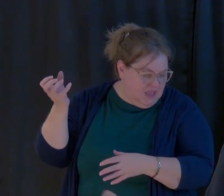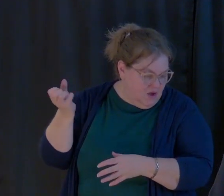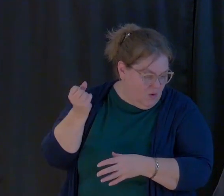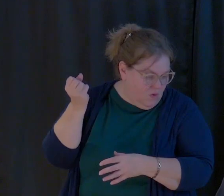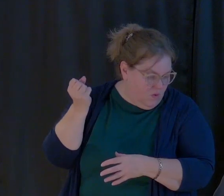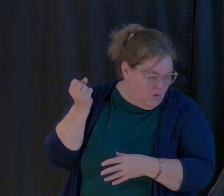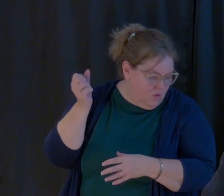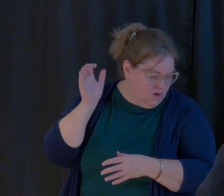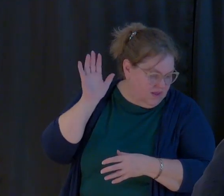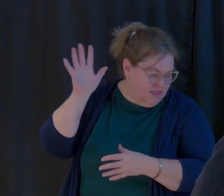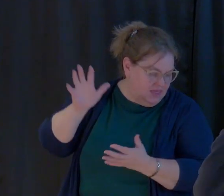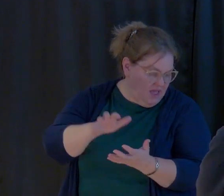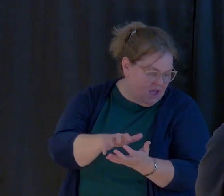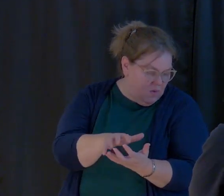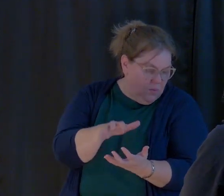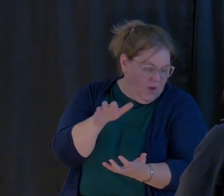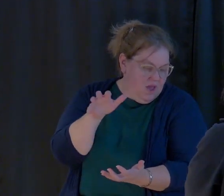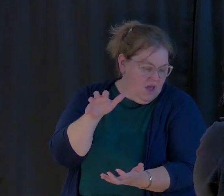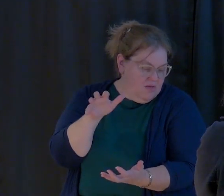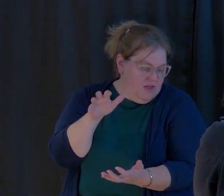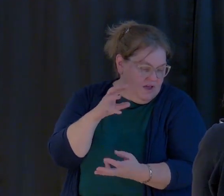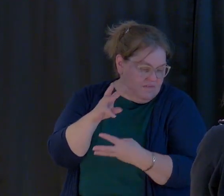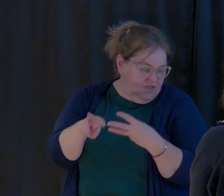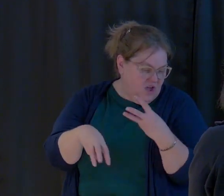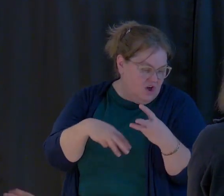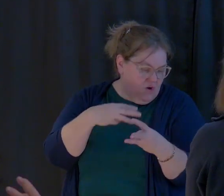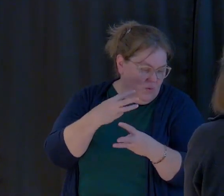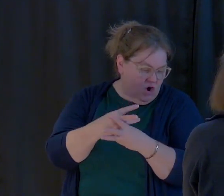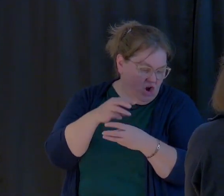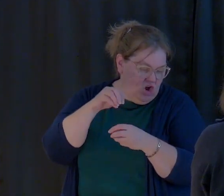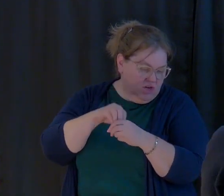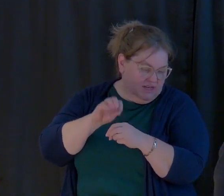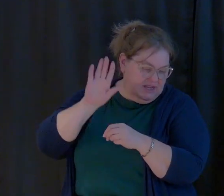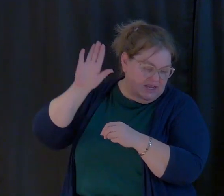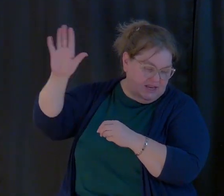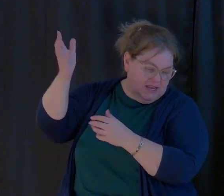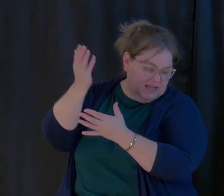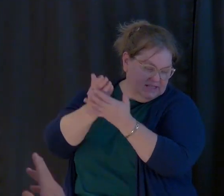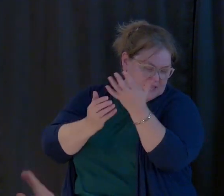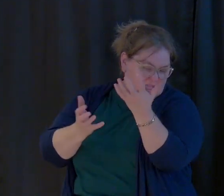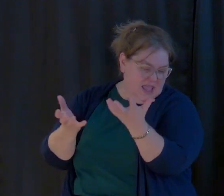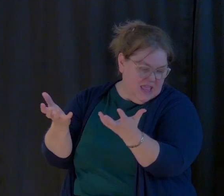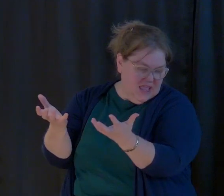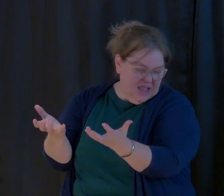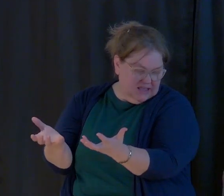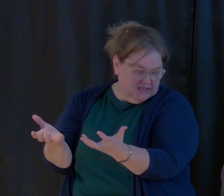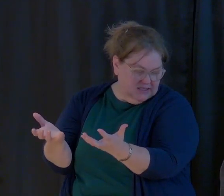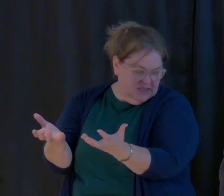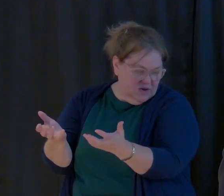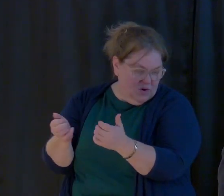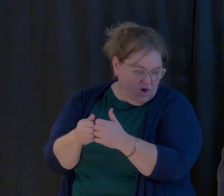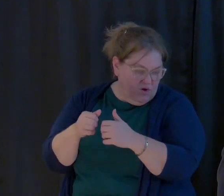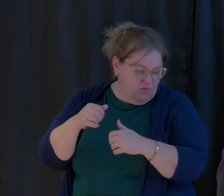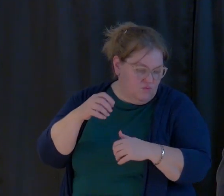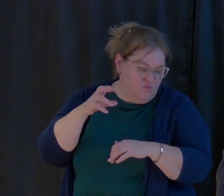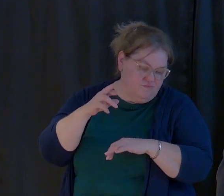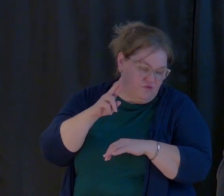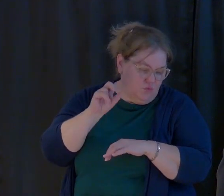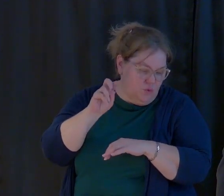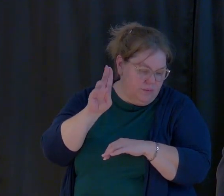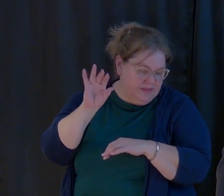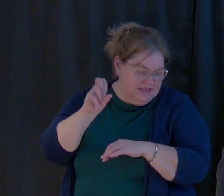He holds the wealth of the world in His hands of